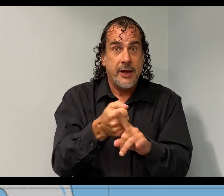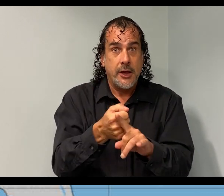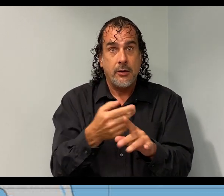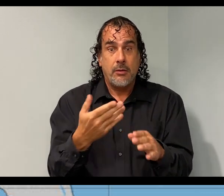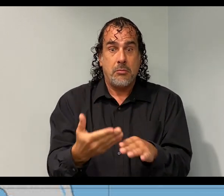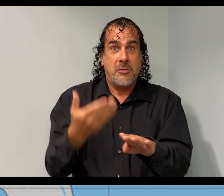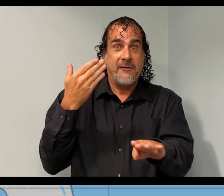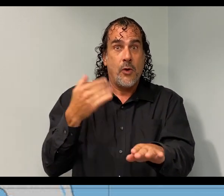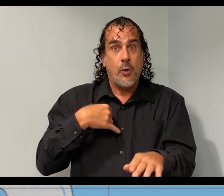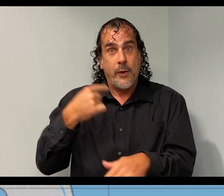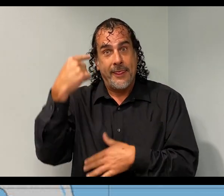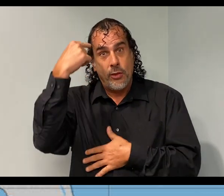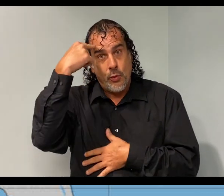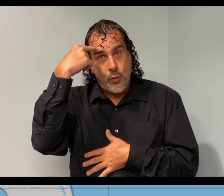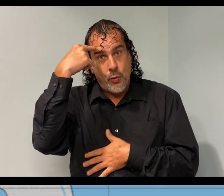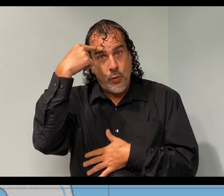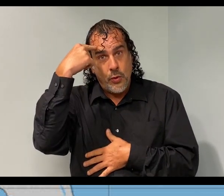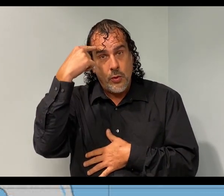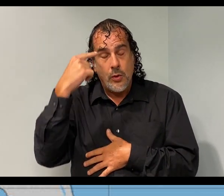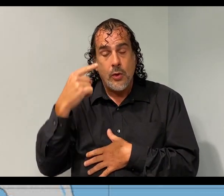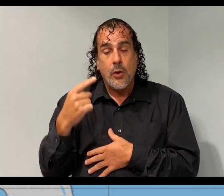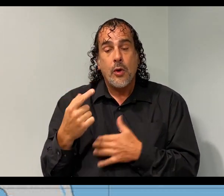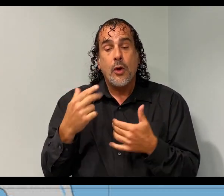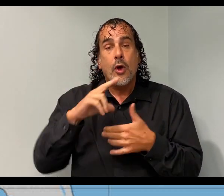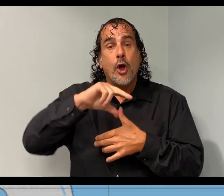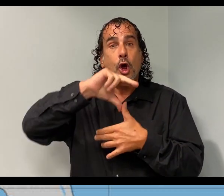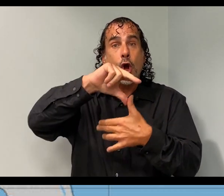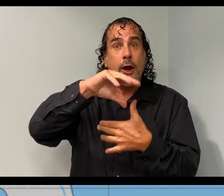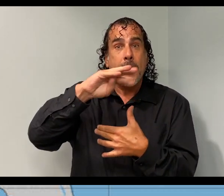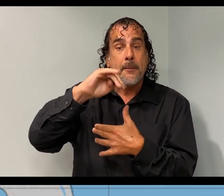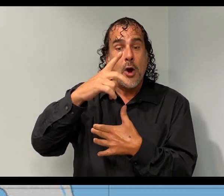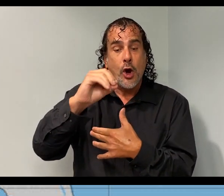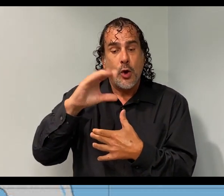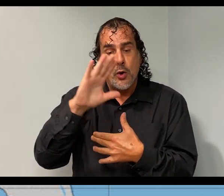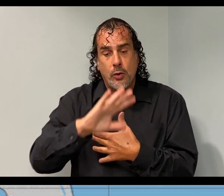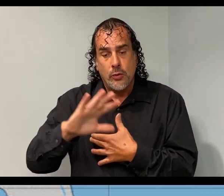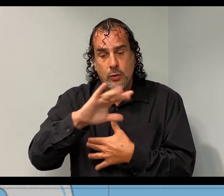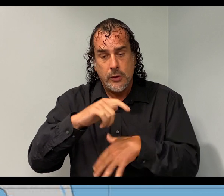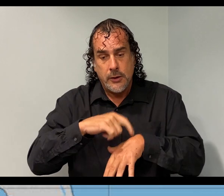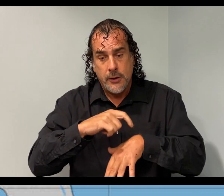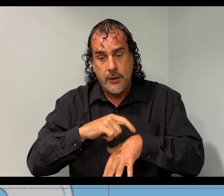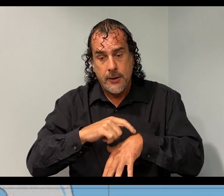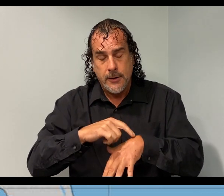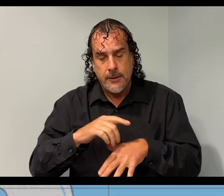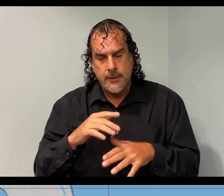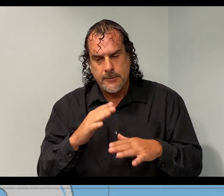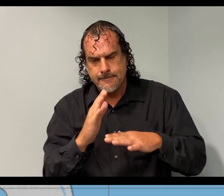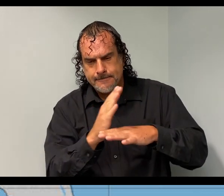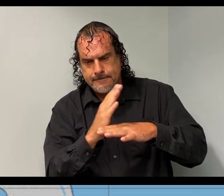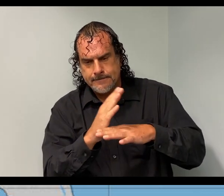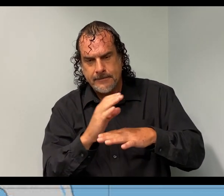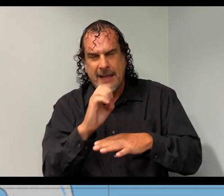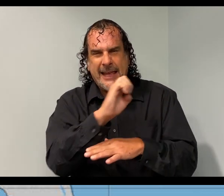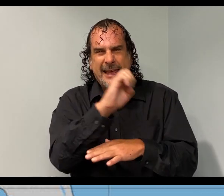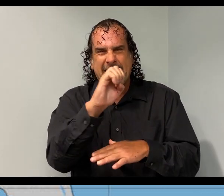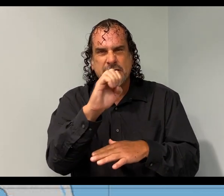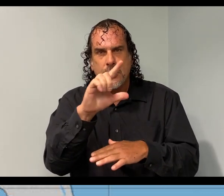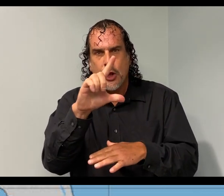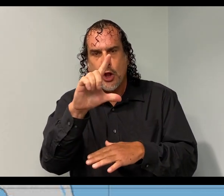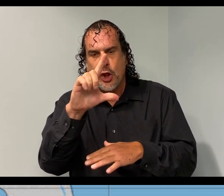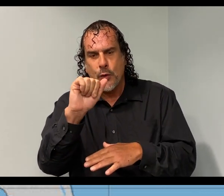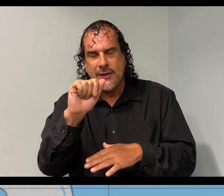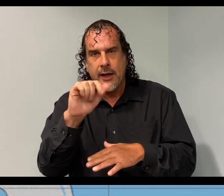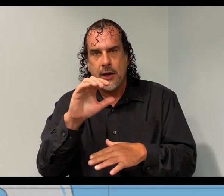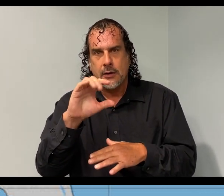landfall. So currently, Hurricane Marco is projected to make landfall somewhere along the eastern Louisiana